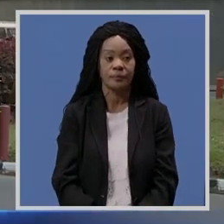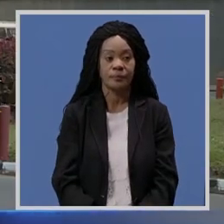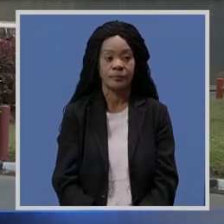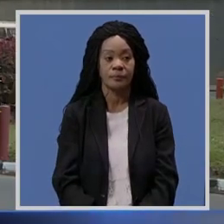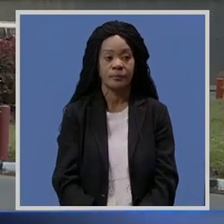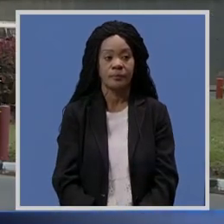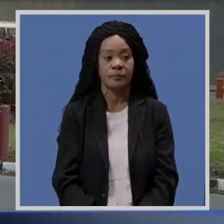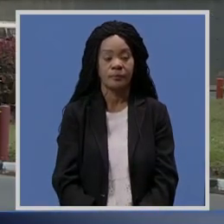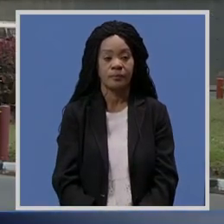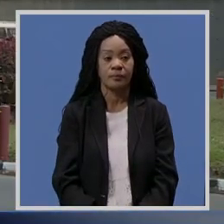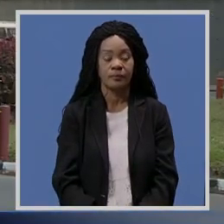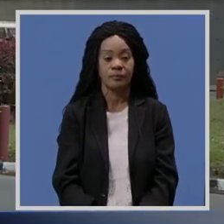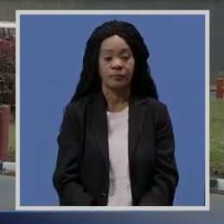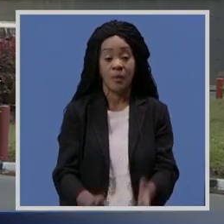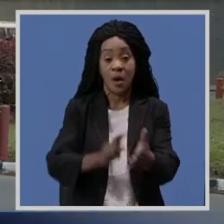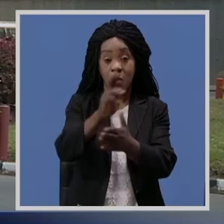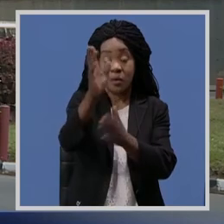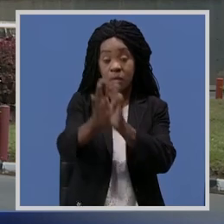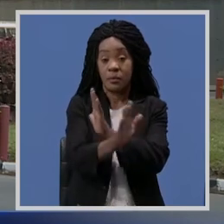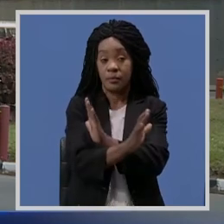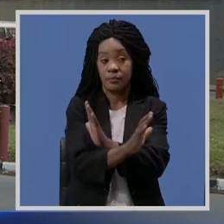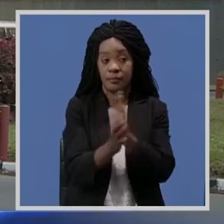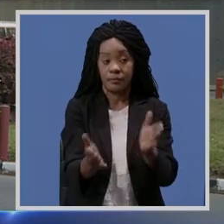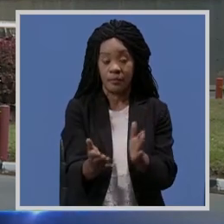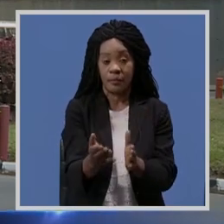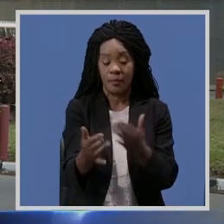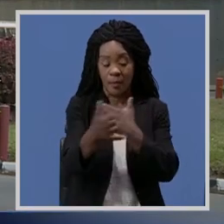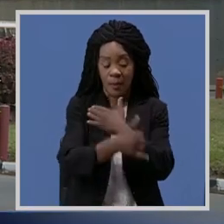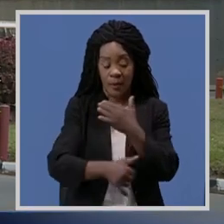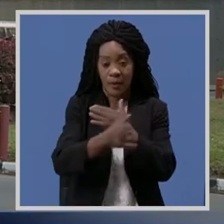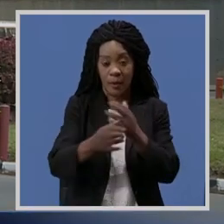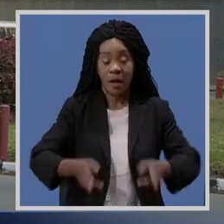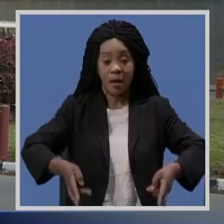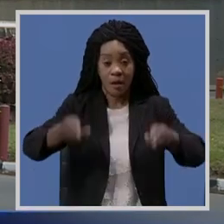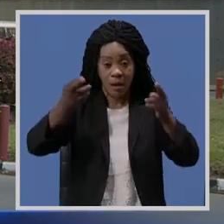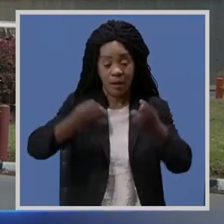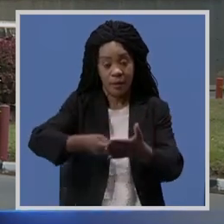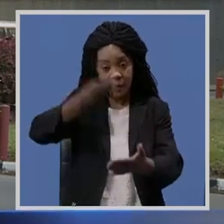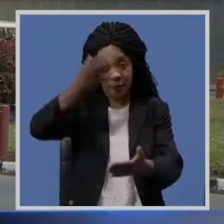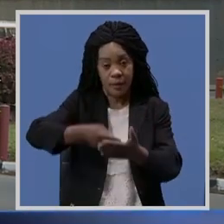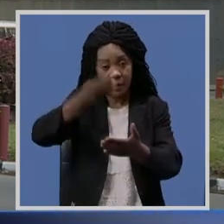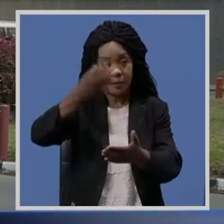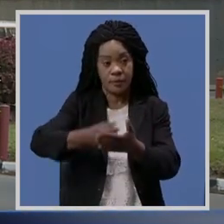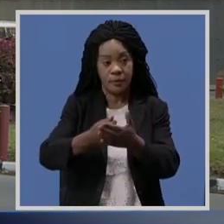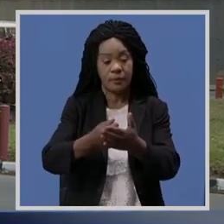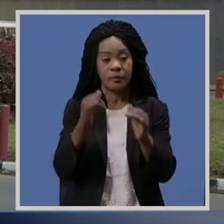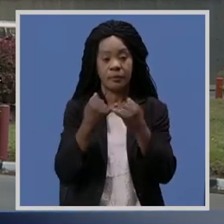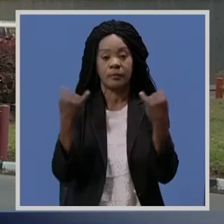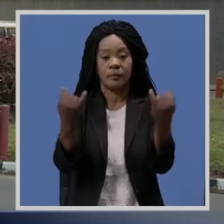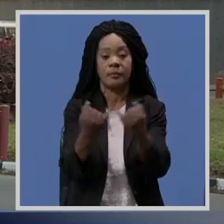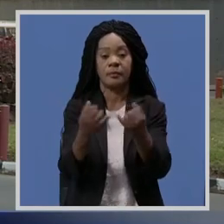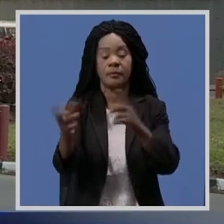A rare sight at the University of Zambia, one of the country's higher learning institutions, especially on a day of